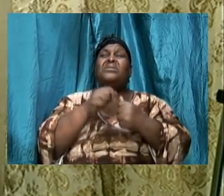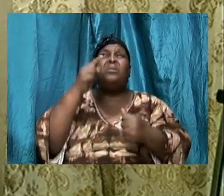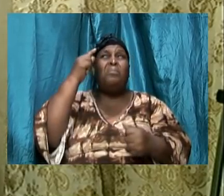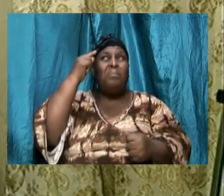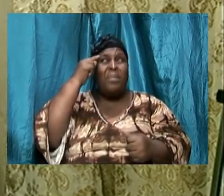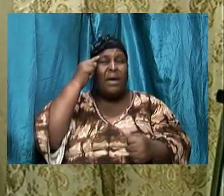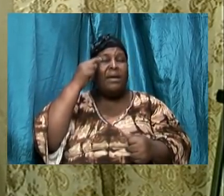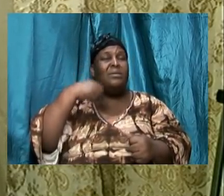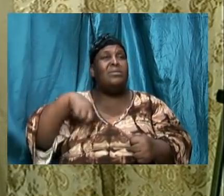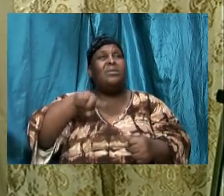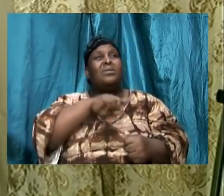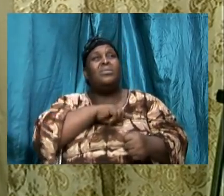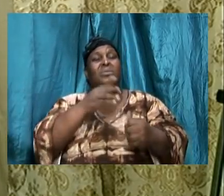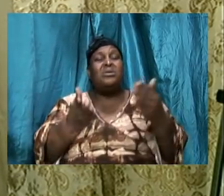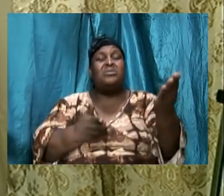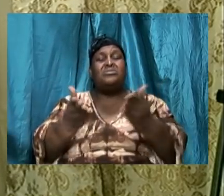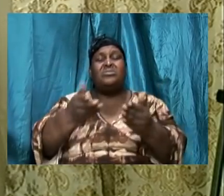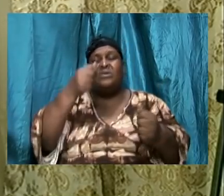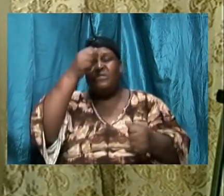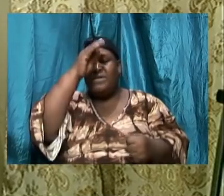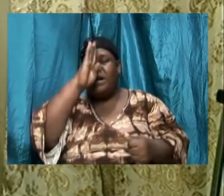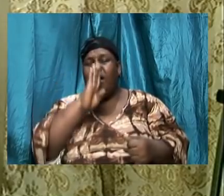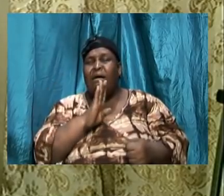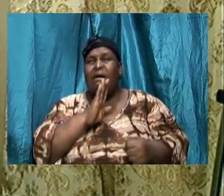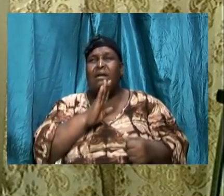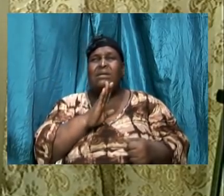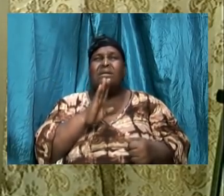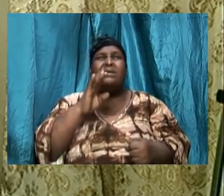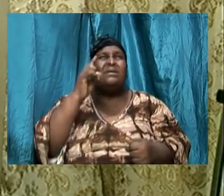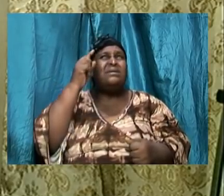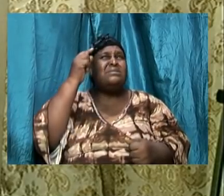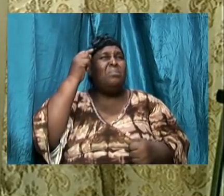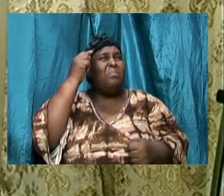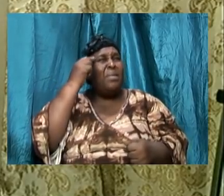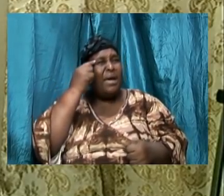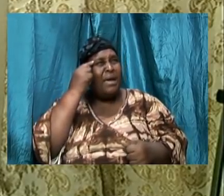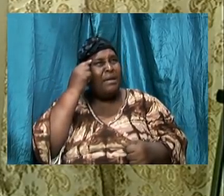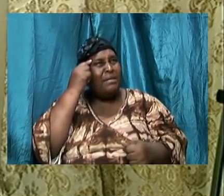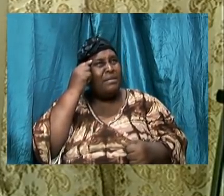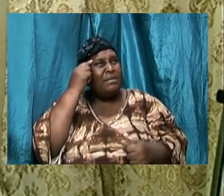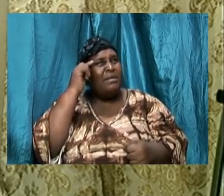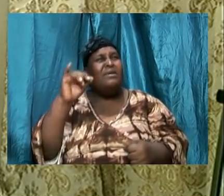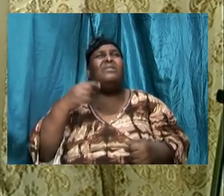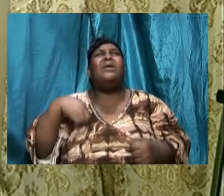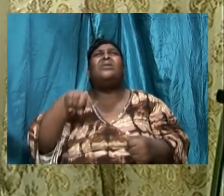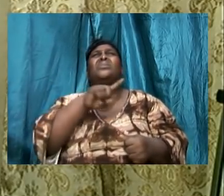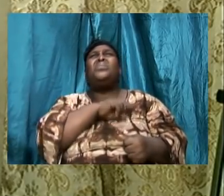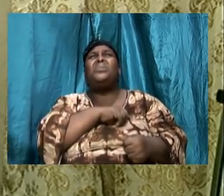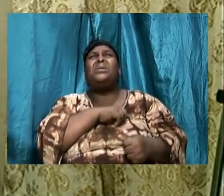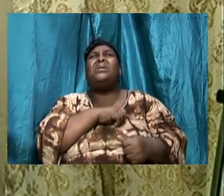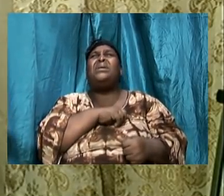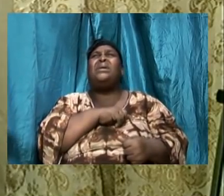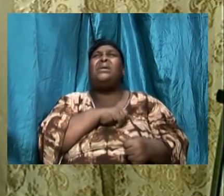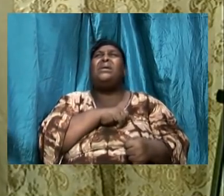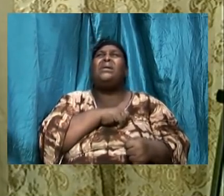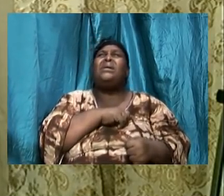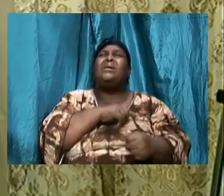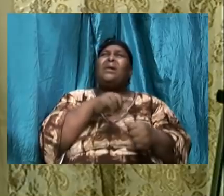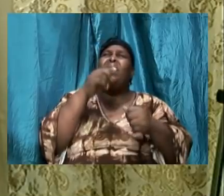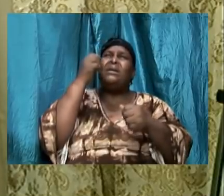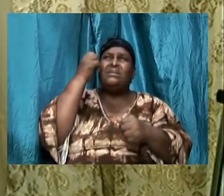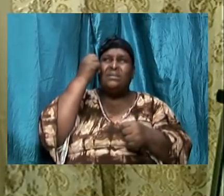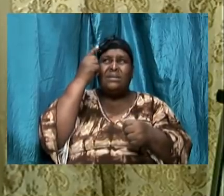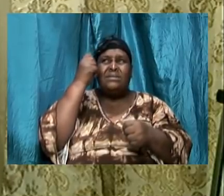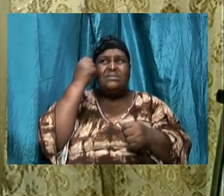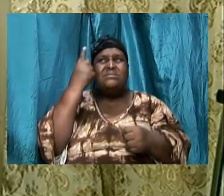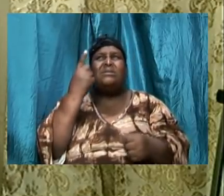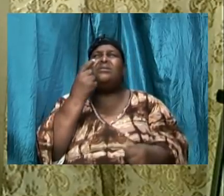mind that we have a concept of who God is. We can picture God because of our mind. None of